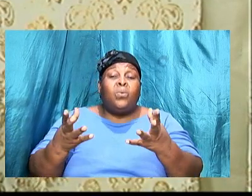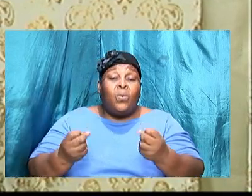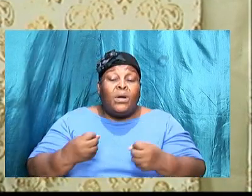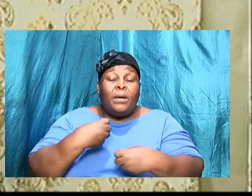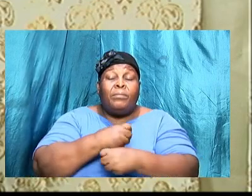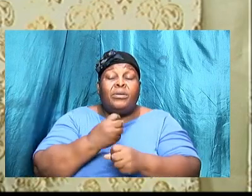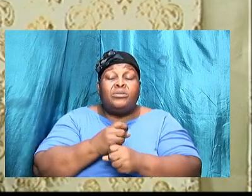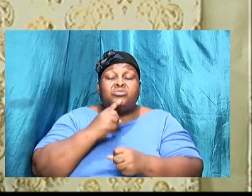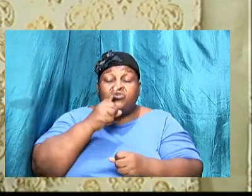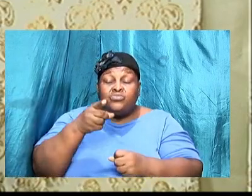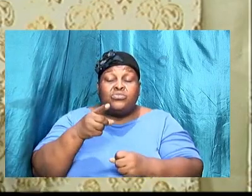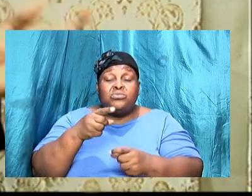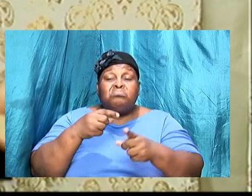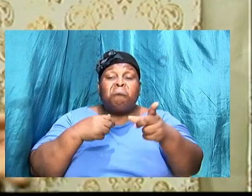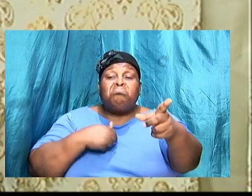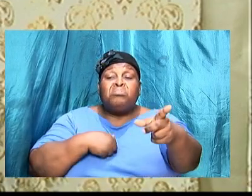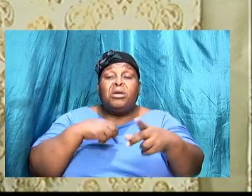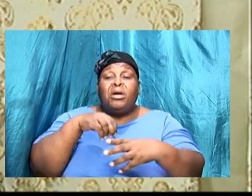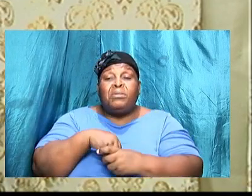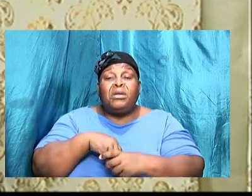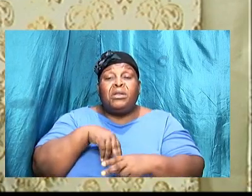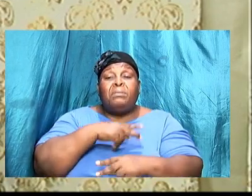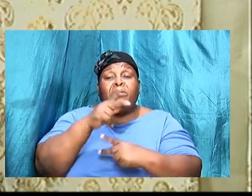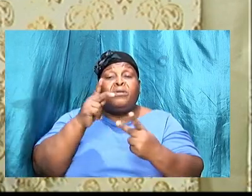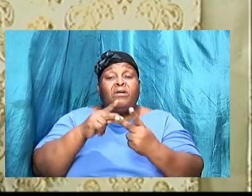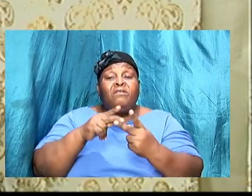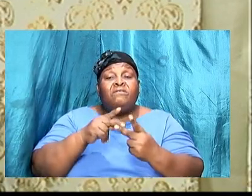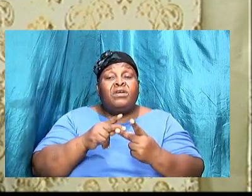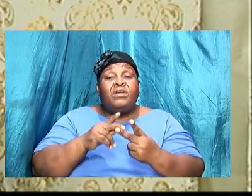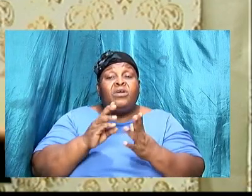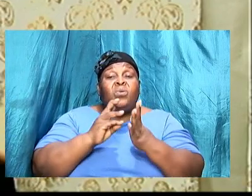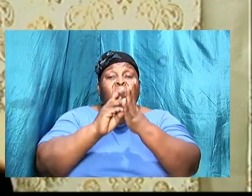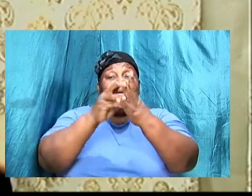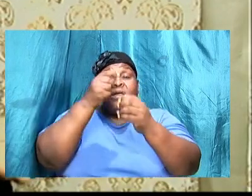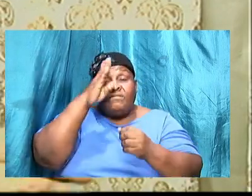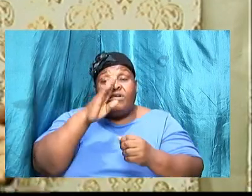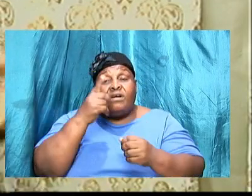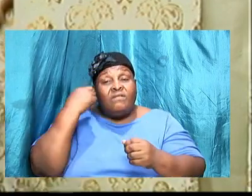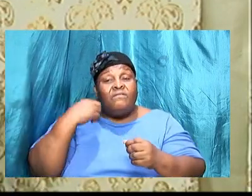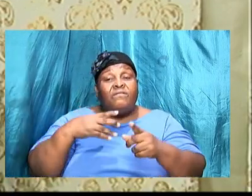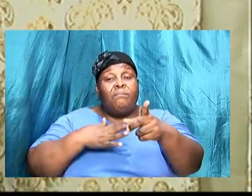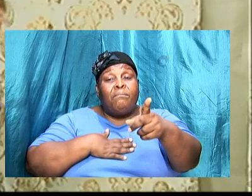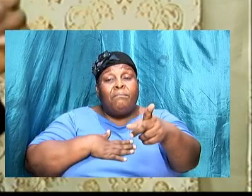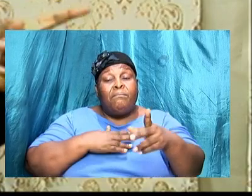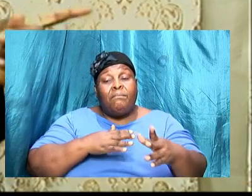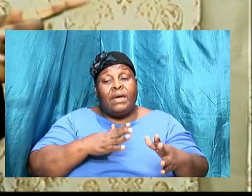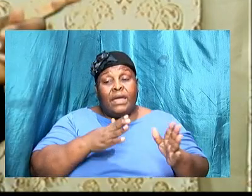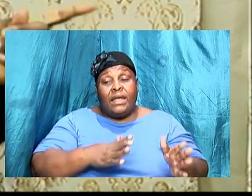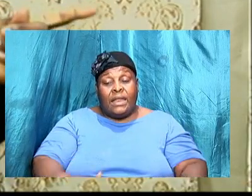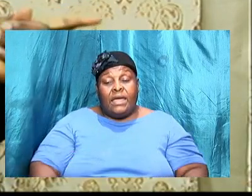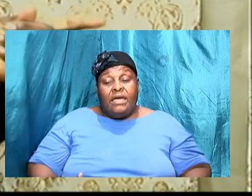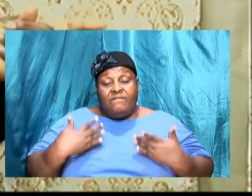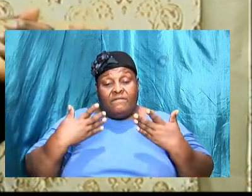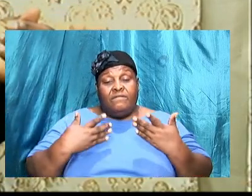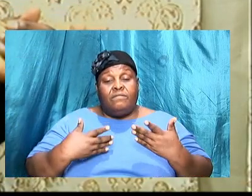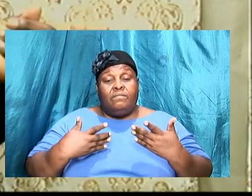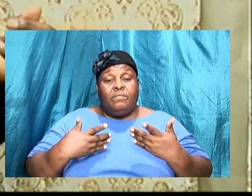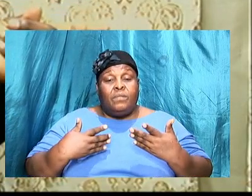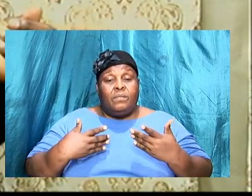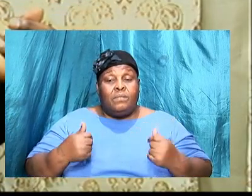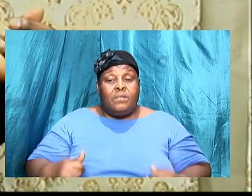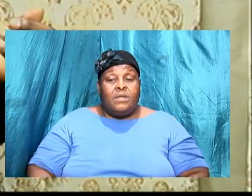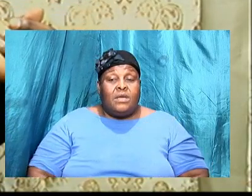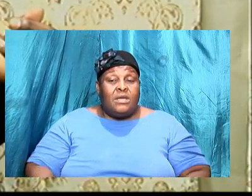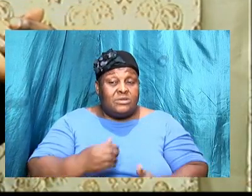for my life and who do believe it that God sent somebody that don't know nothing just say look here the Lord say you must go back to